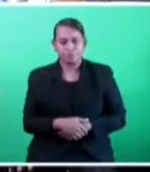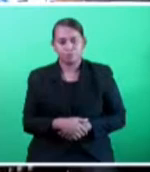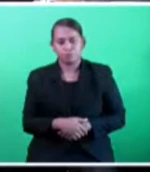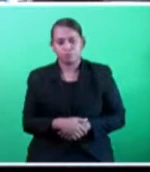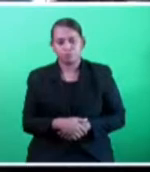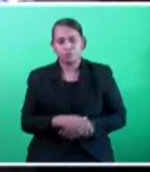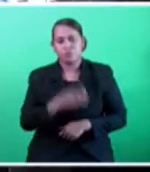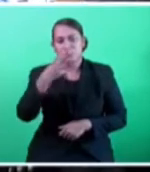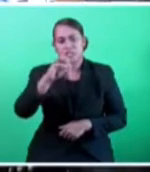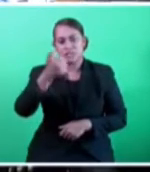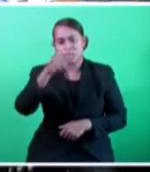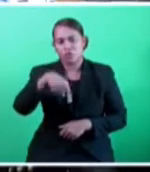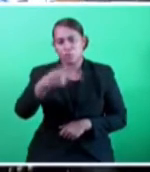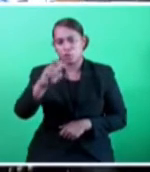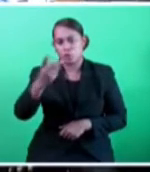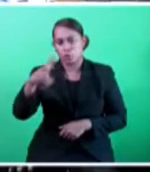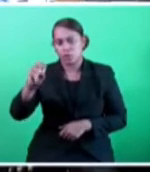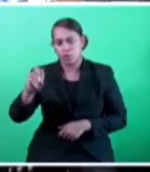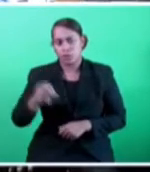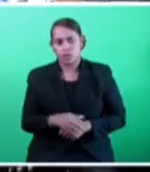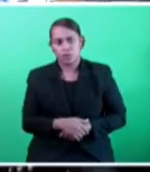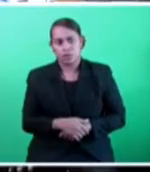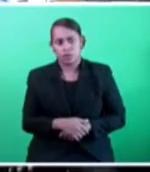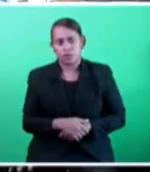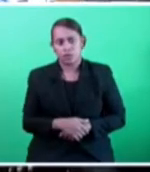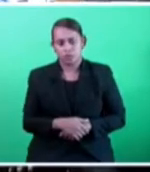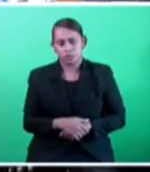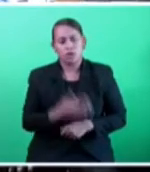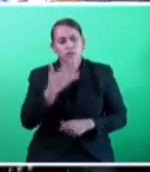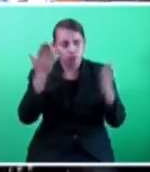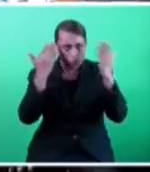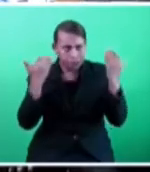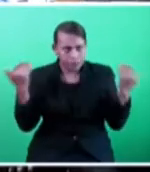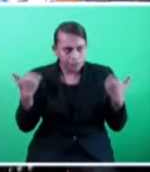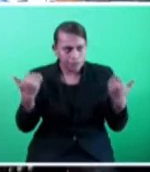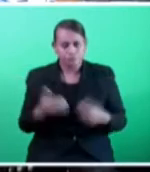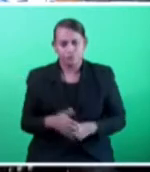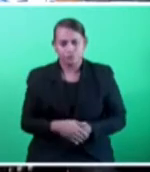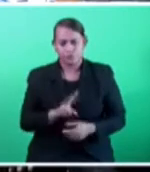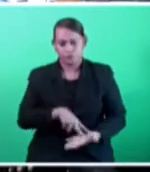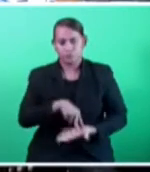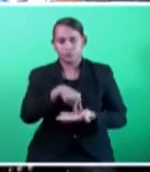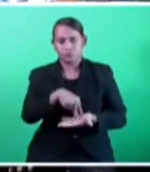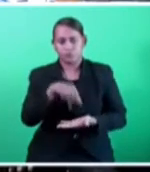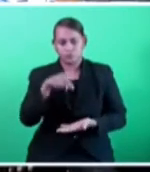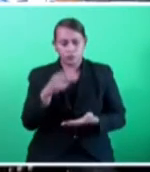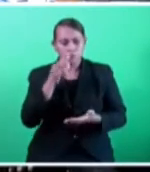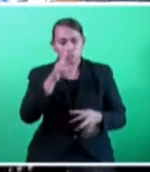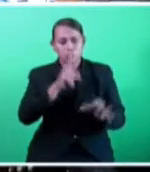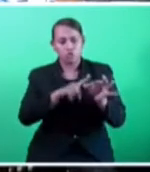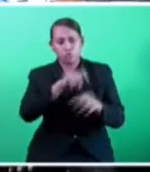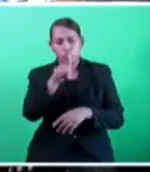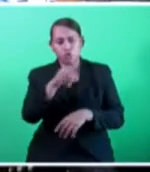We have a clause. Thank you, Honourable Speaker. Honourable Speaker, I rise to ask question 36 of 2020 and I'm